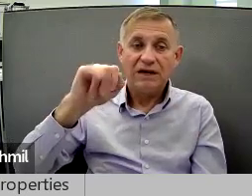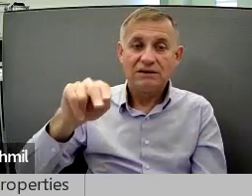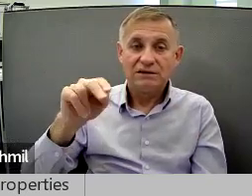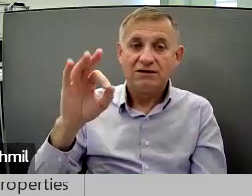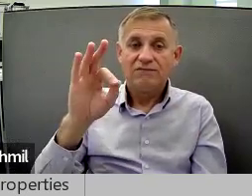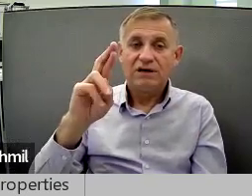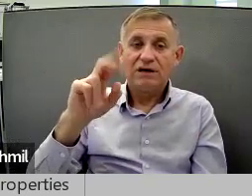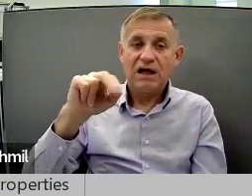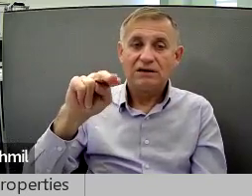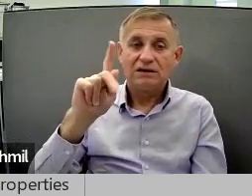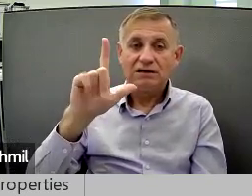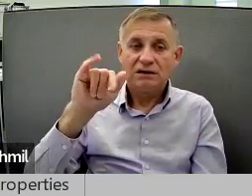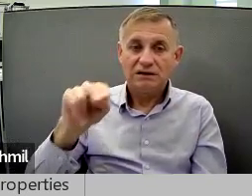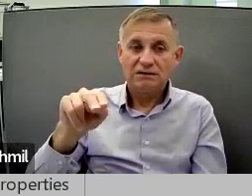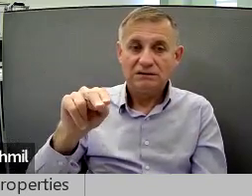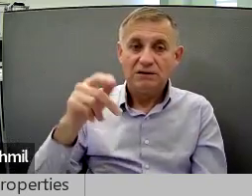Franklin Parkway.